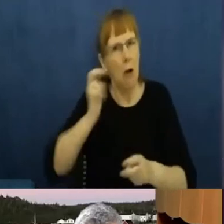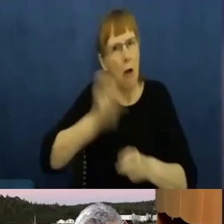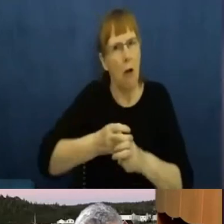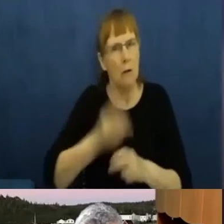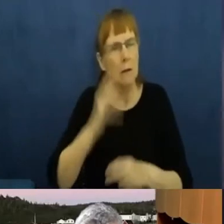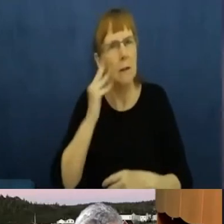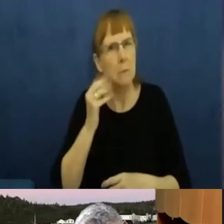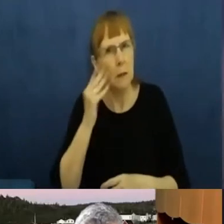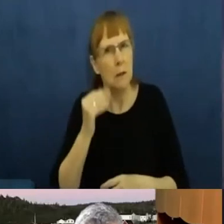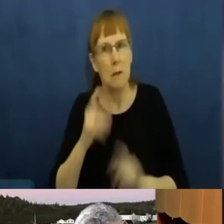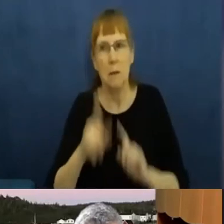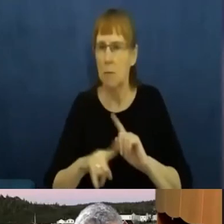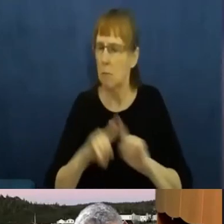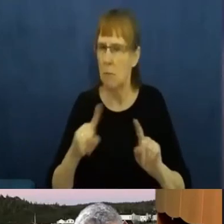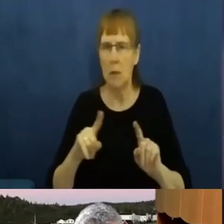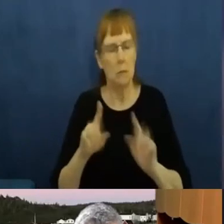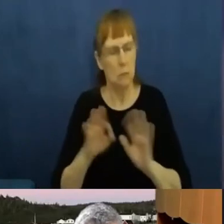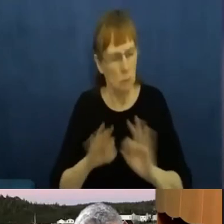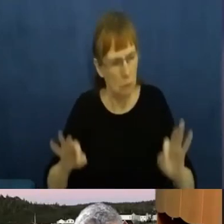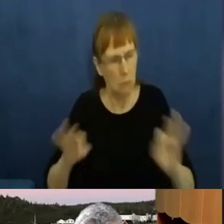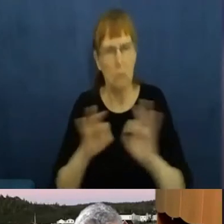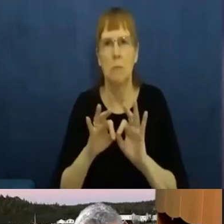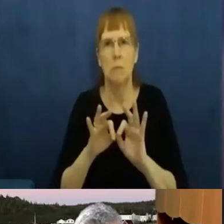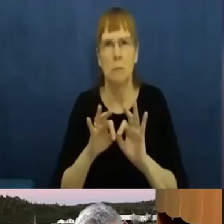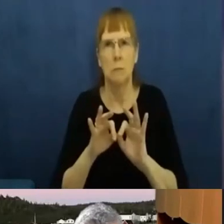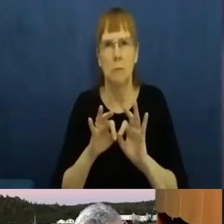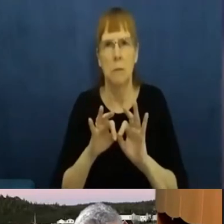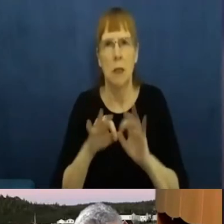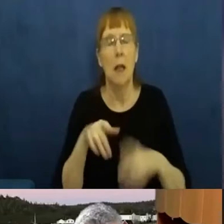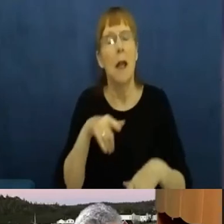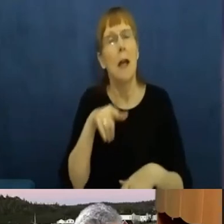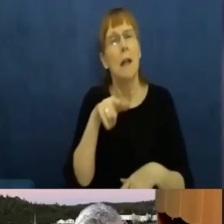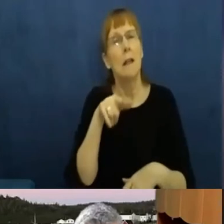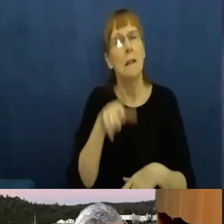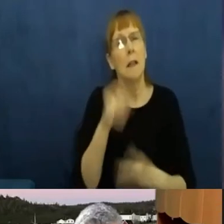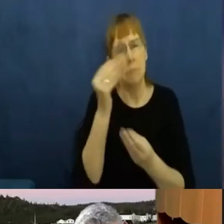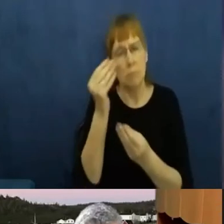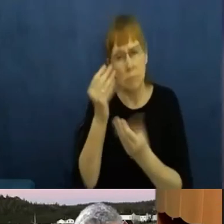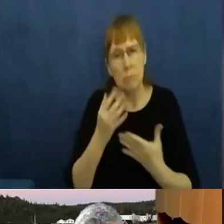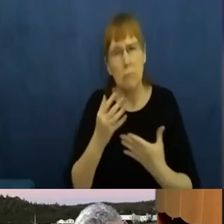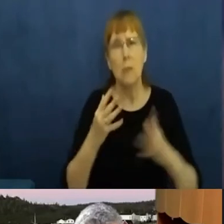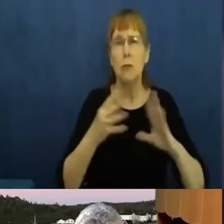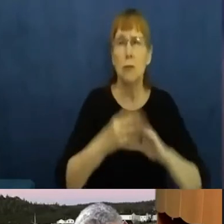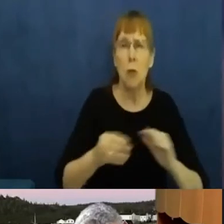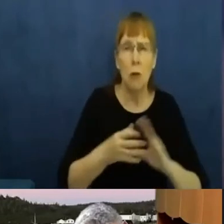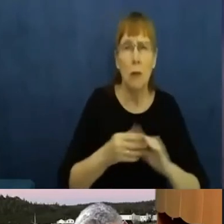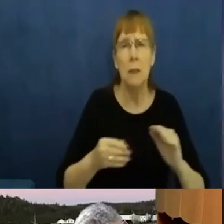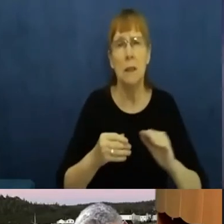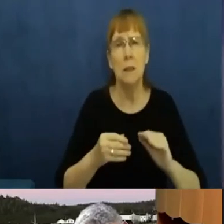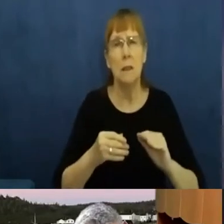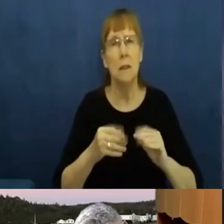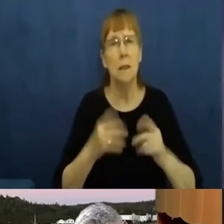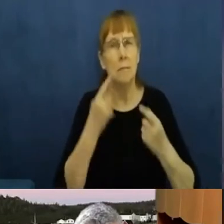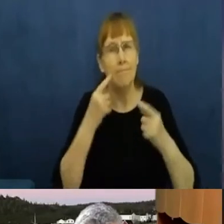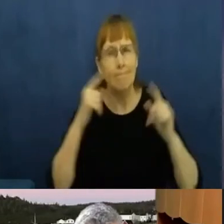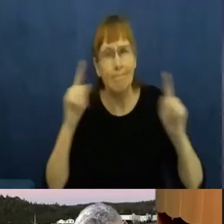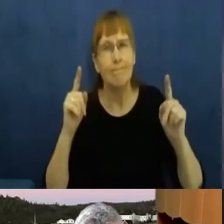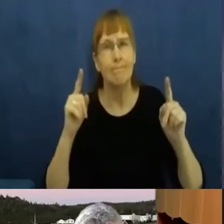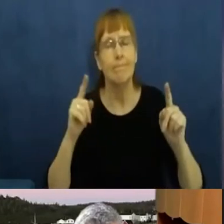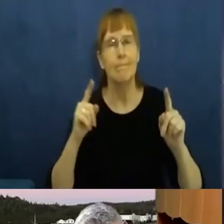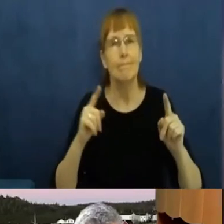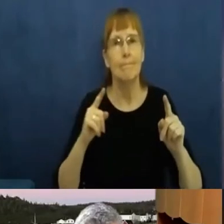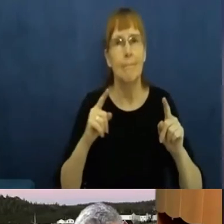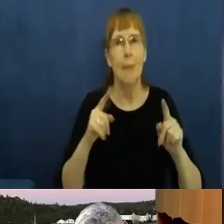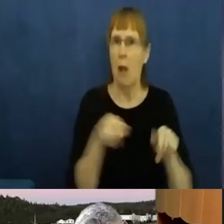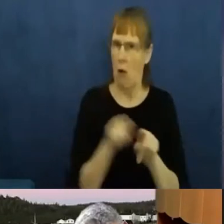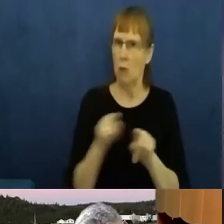and stories of what actually worked. And that was so important to hear. And they were so